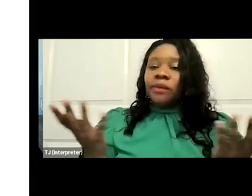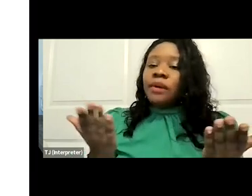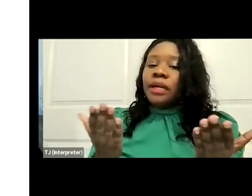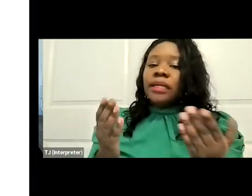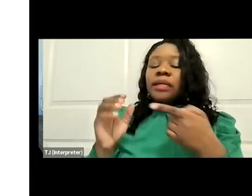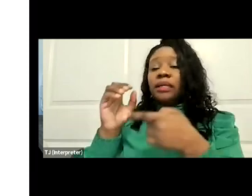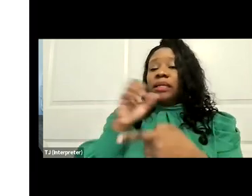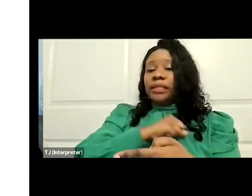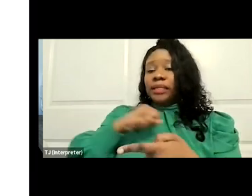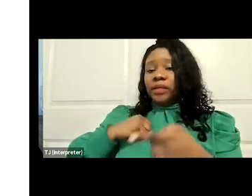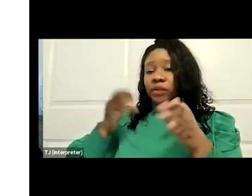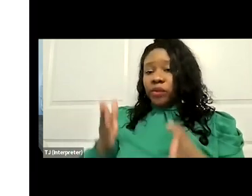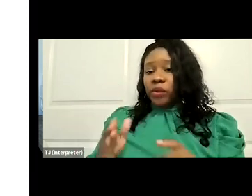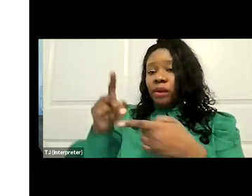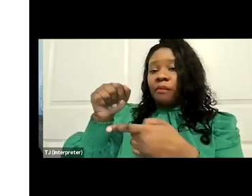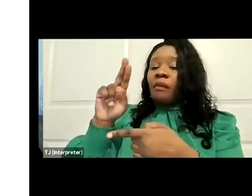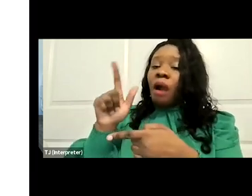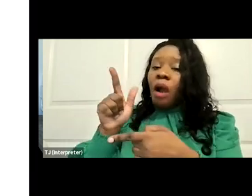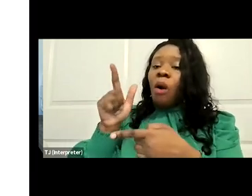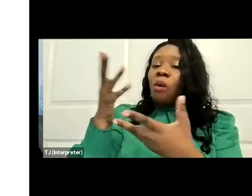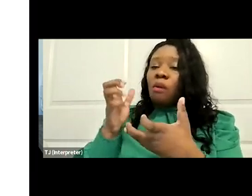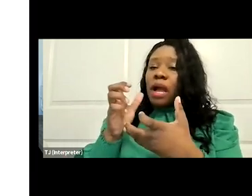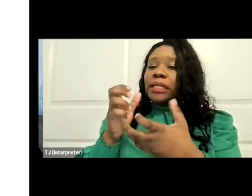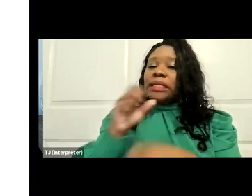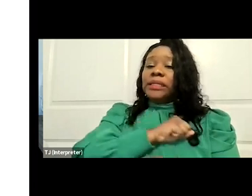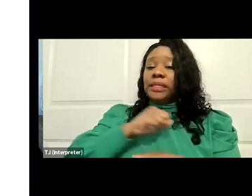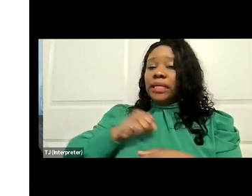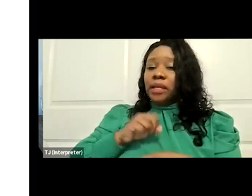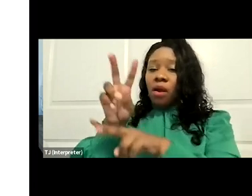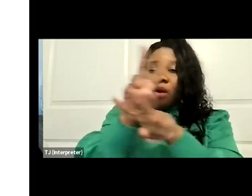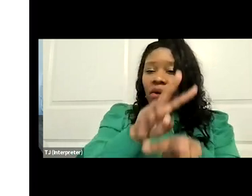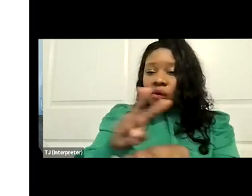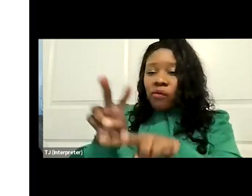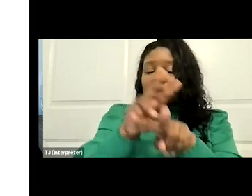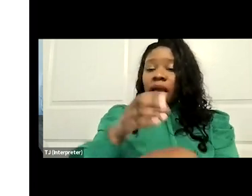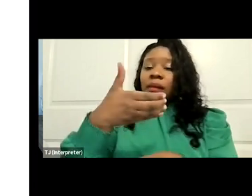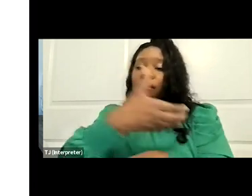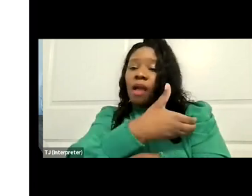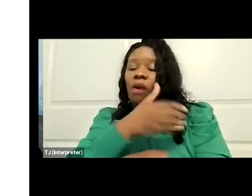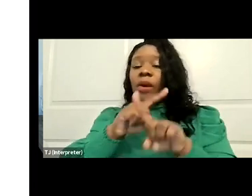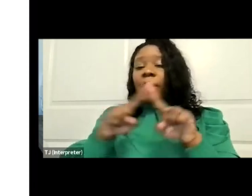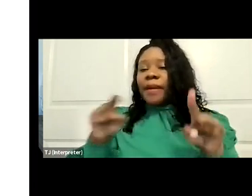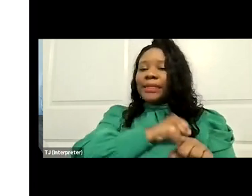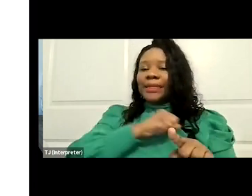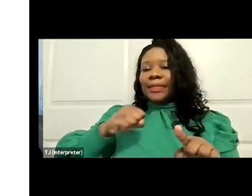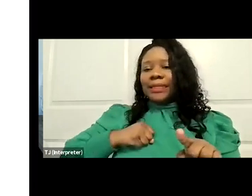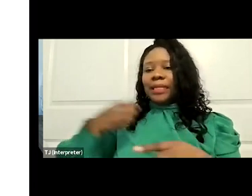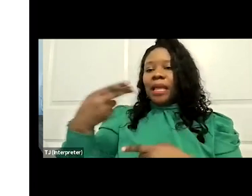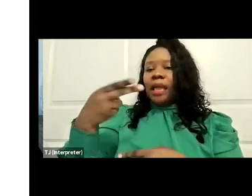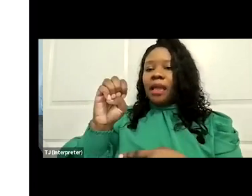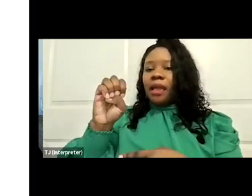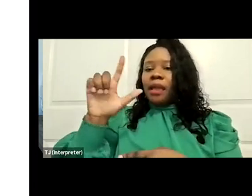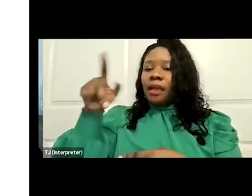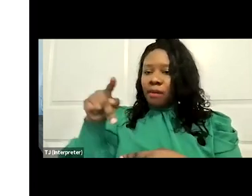like some Senate oversight power and the Senate help committee doesn't offer that to him. So it's